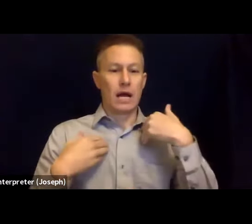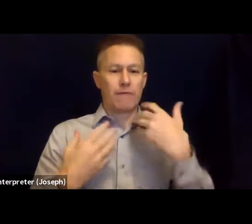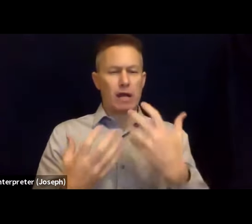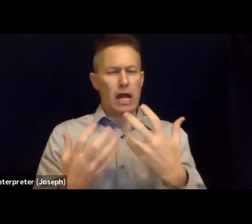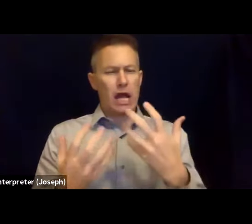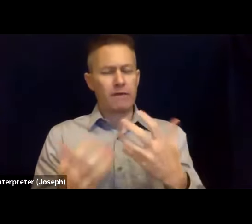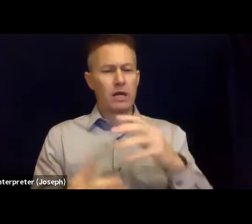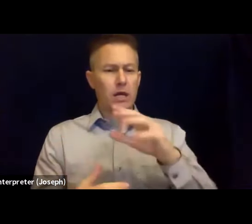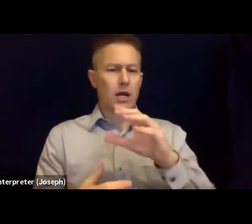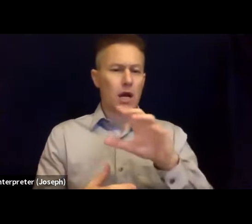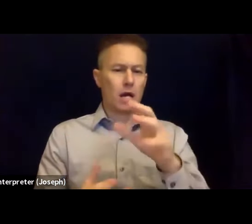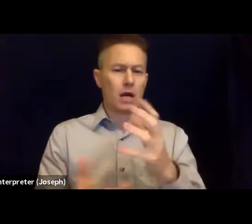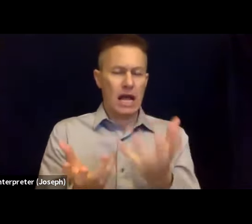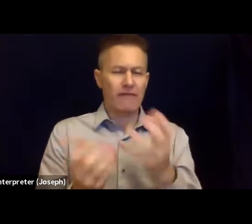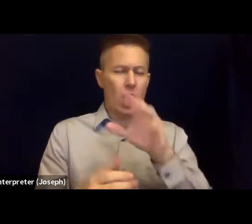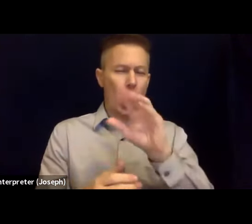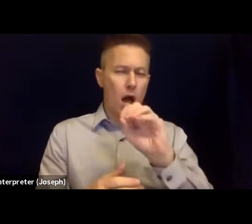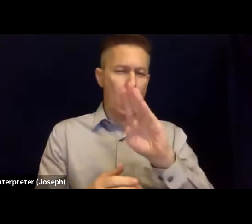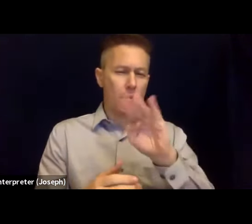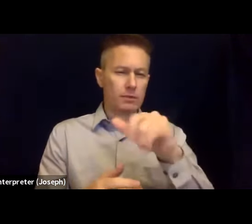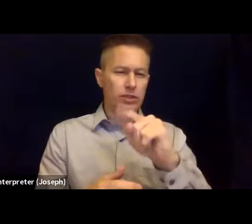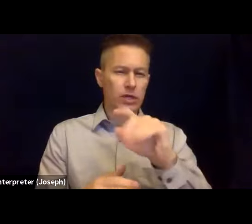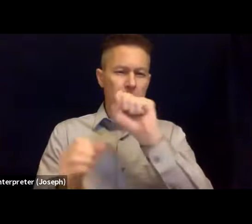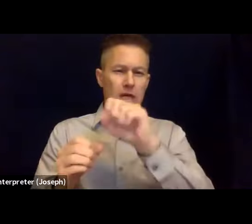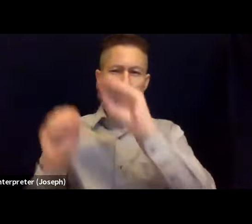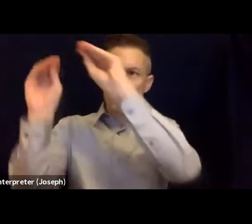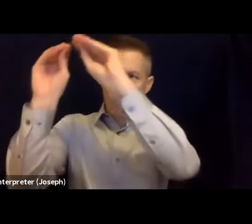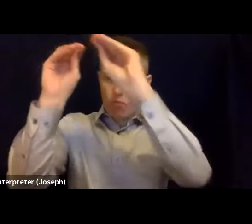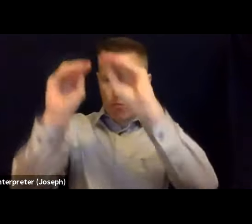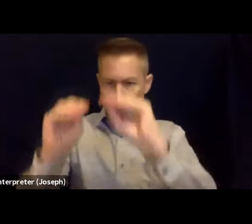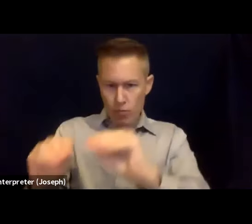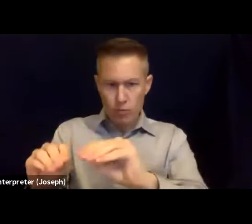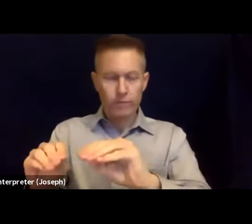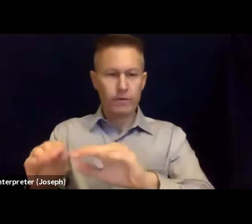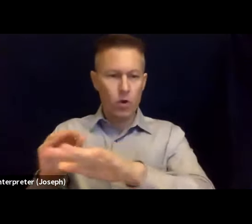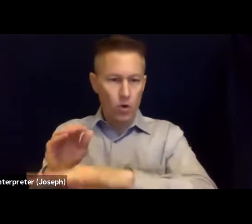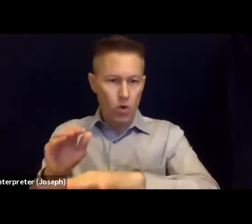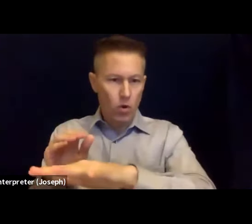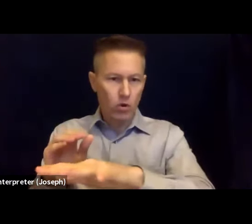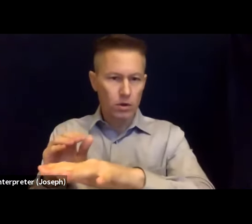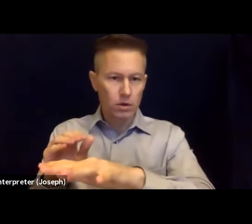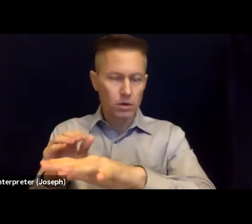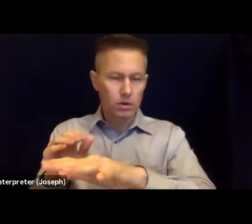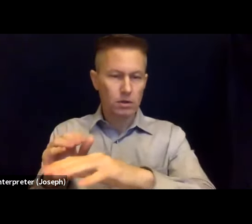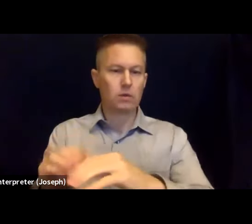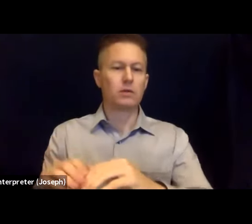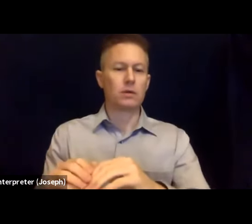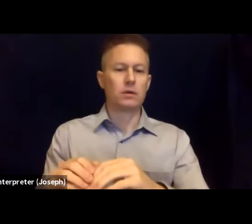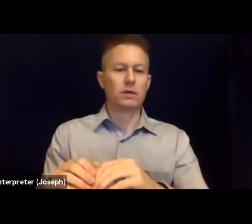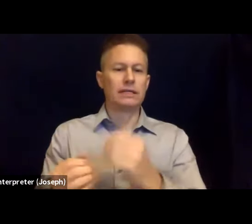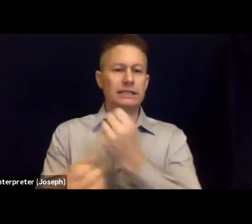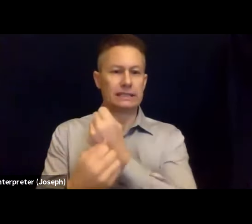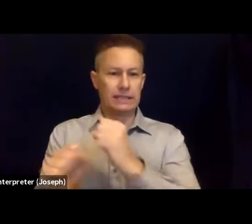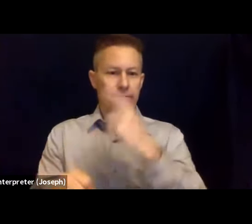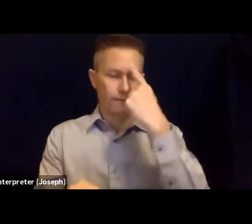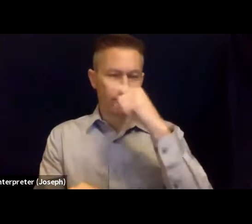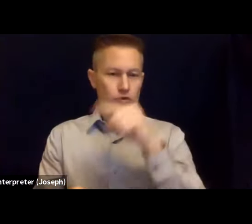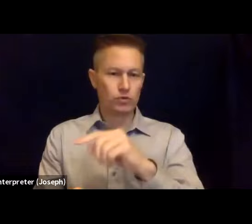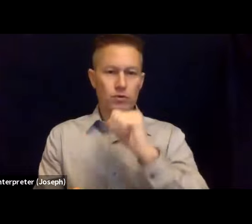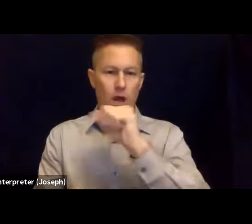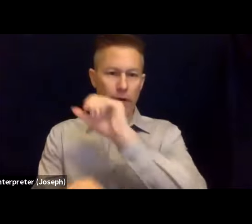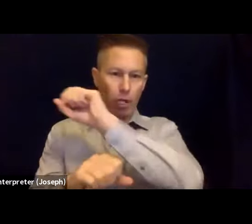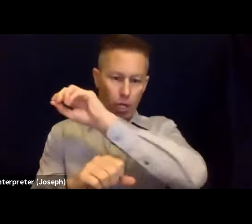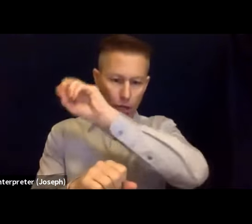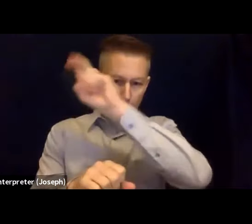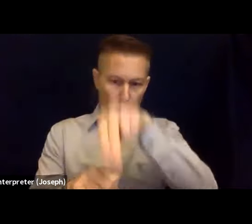lower where they're less likely to be damaged or cause problems for us. And then for those of us, um, in our homes, we may